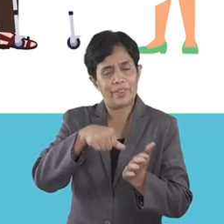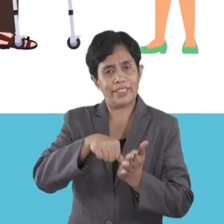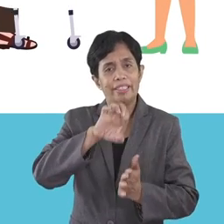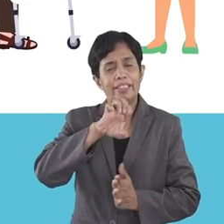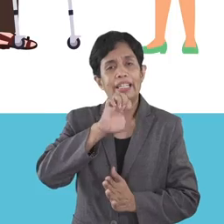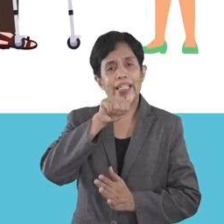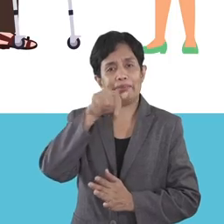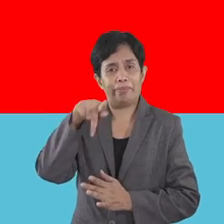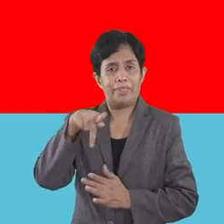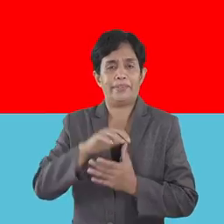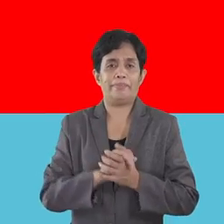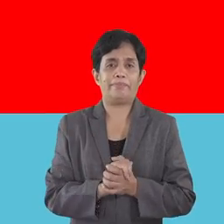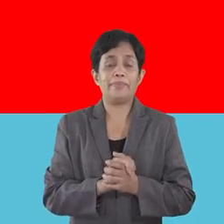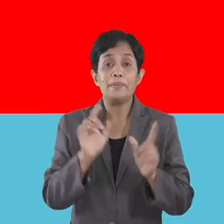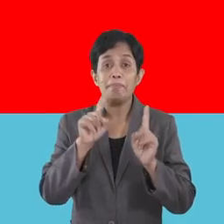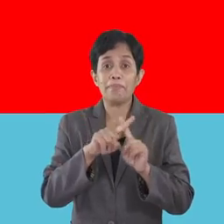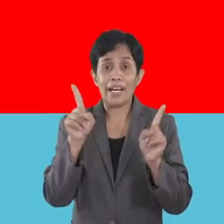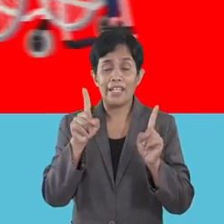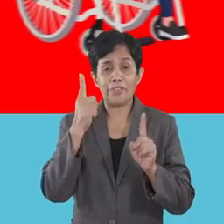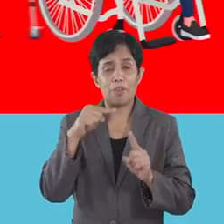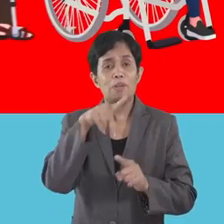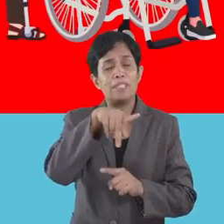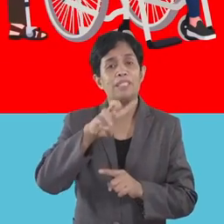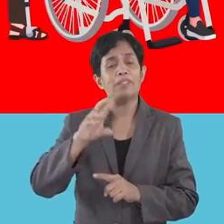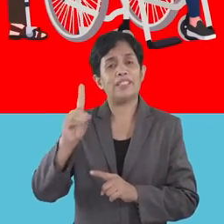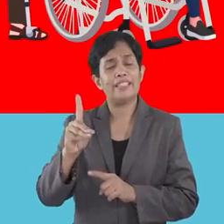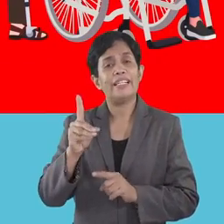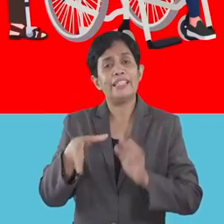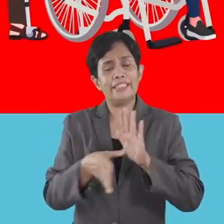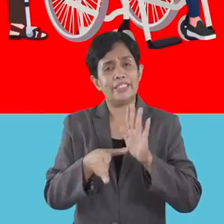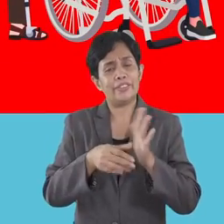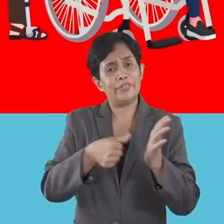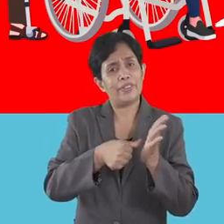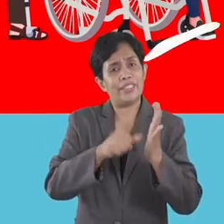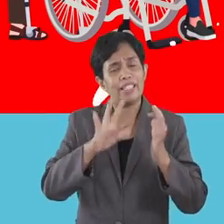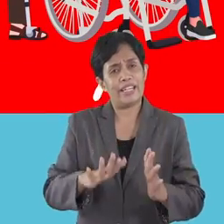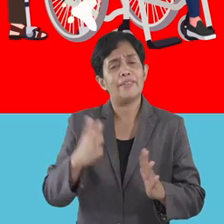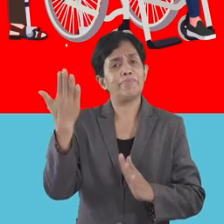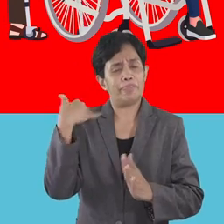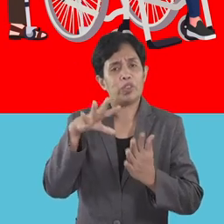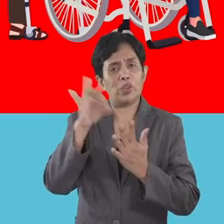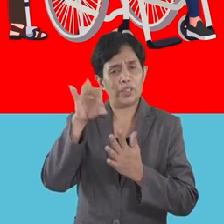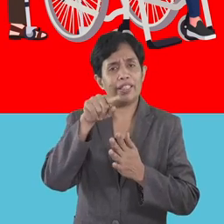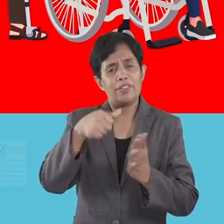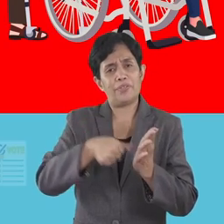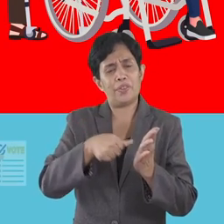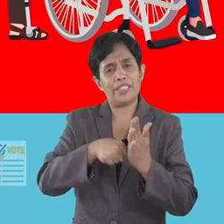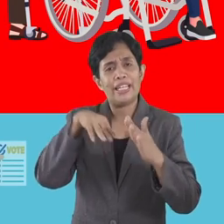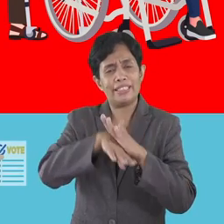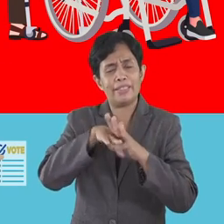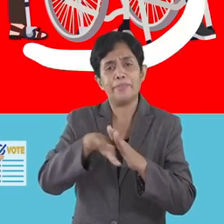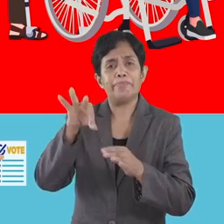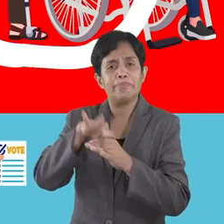EAPPs. However, for PWD and senior voters who have previously chosen to vote in accessible